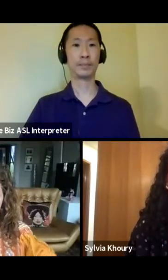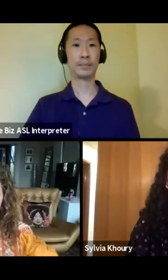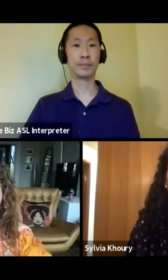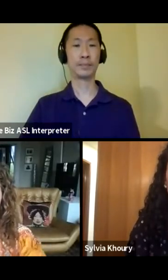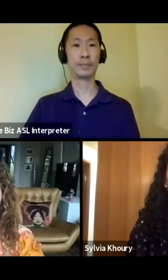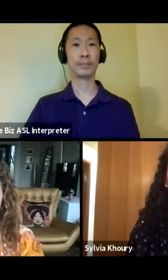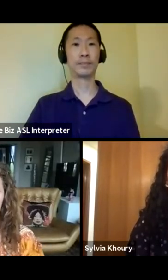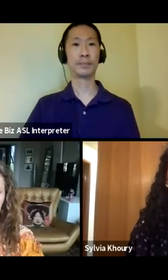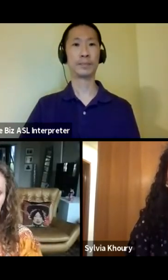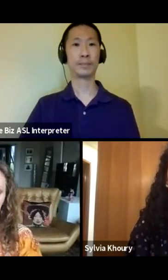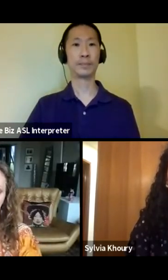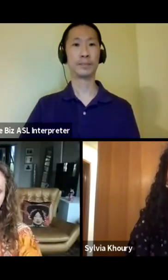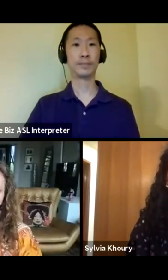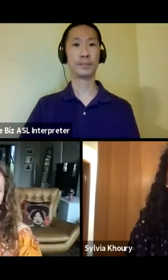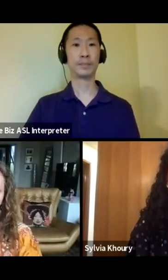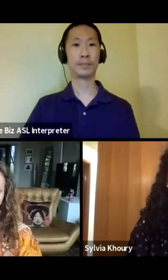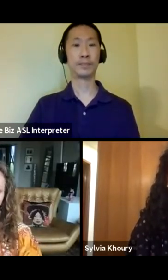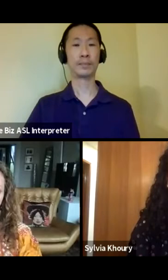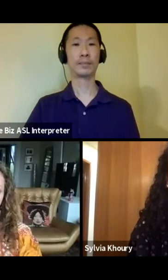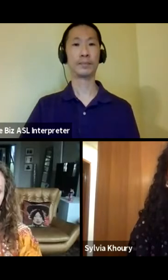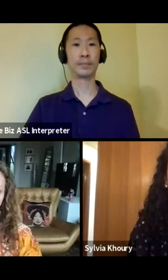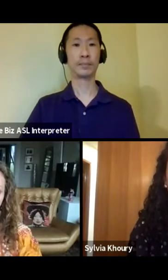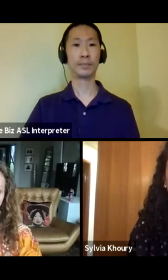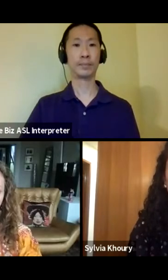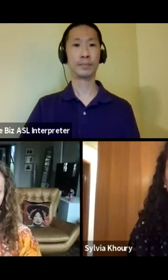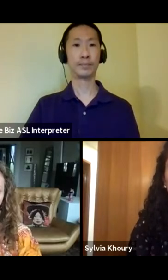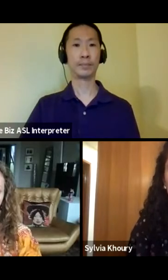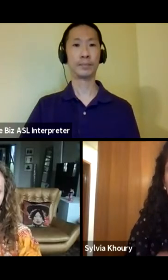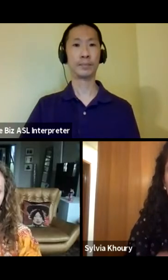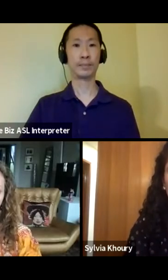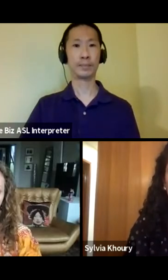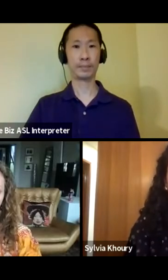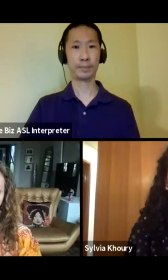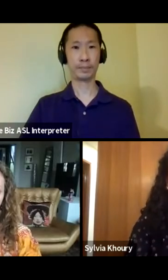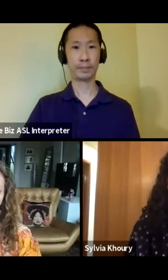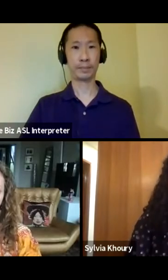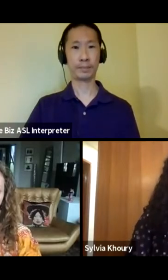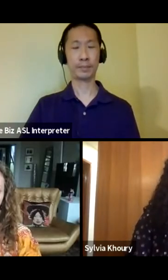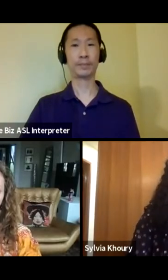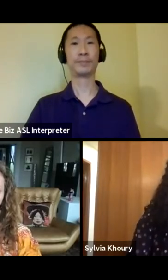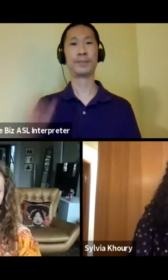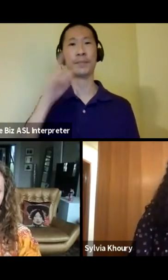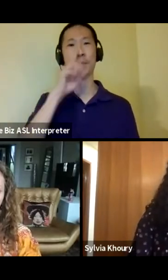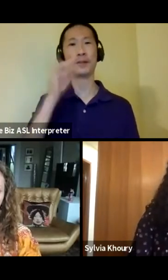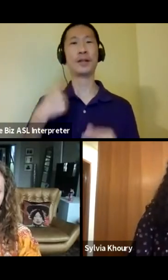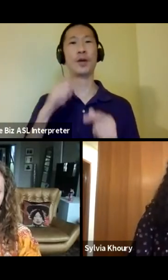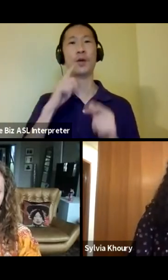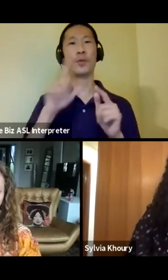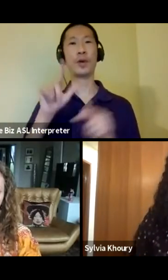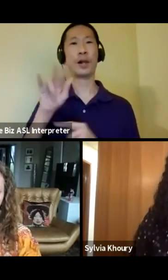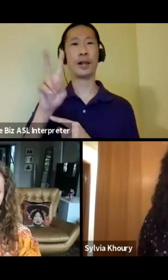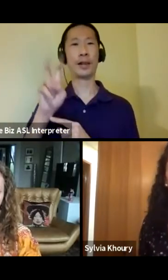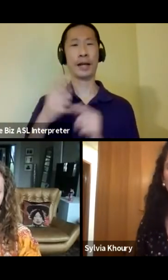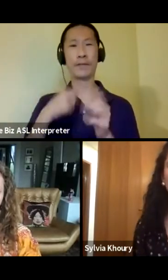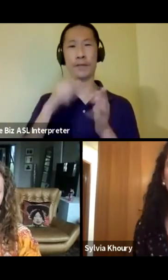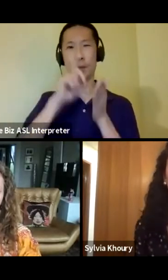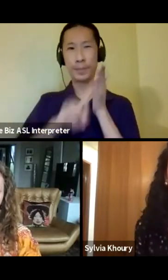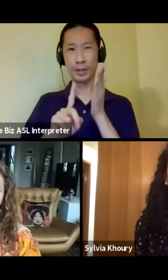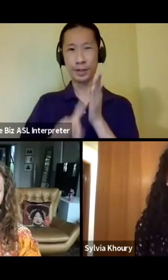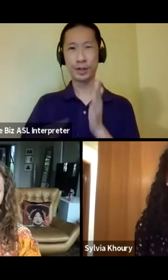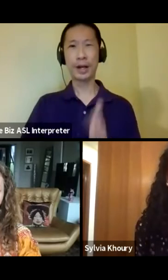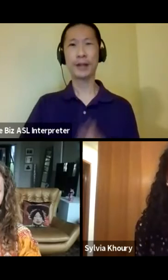all right it looks like we are live just double checking